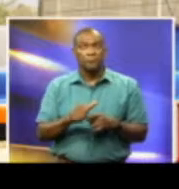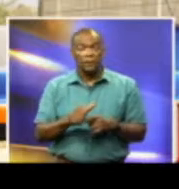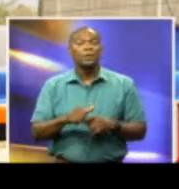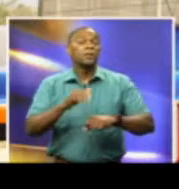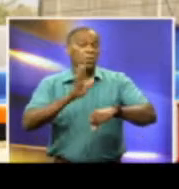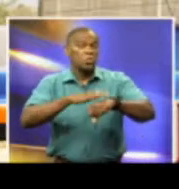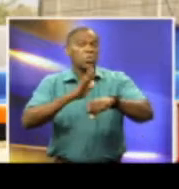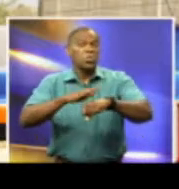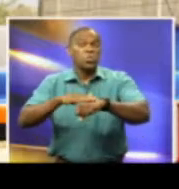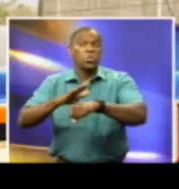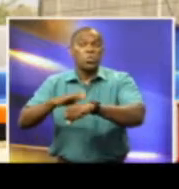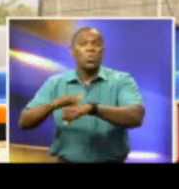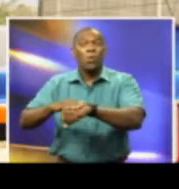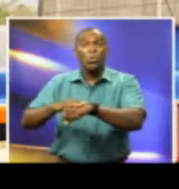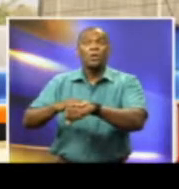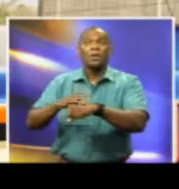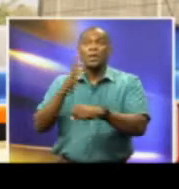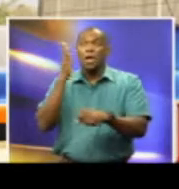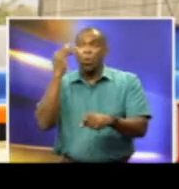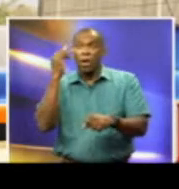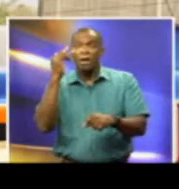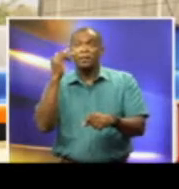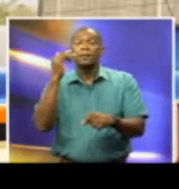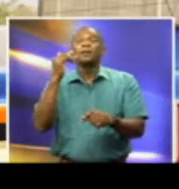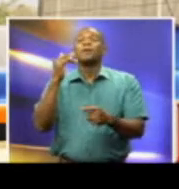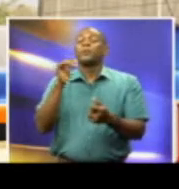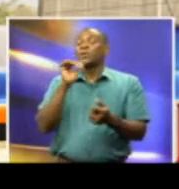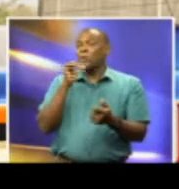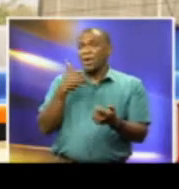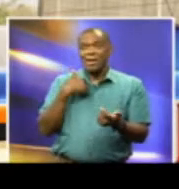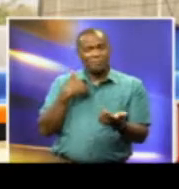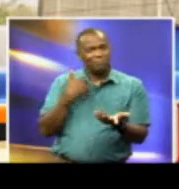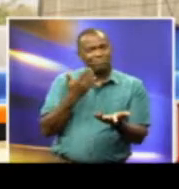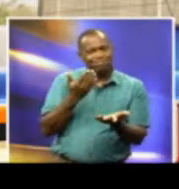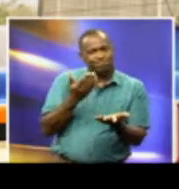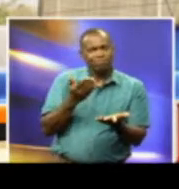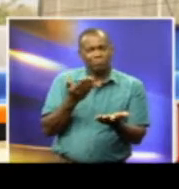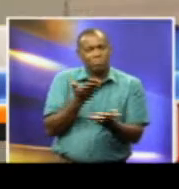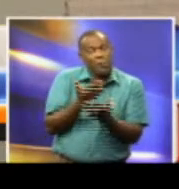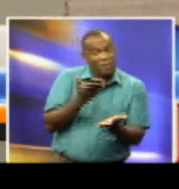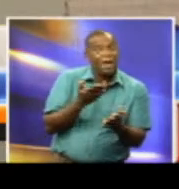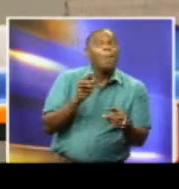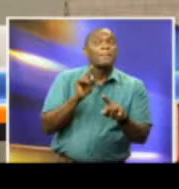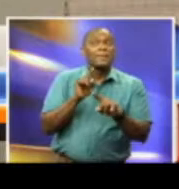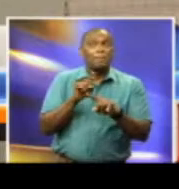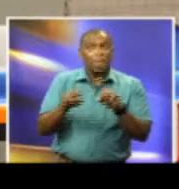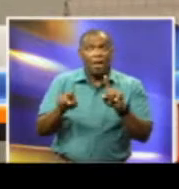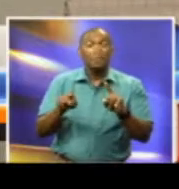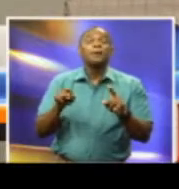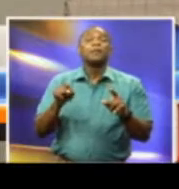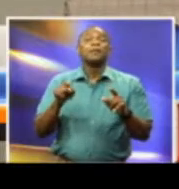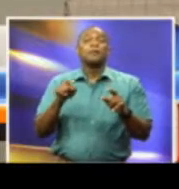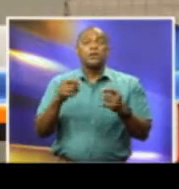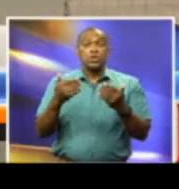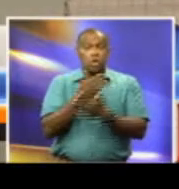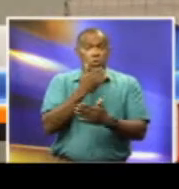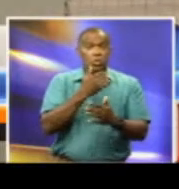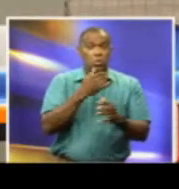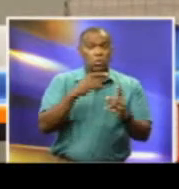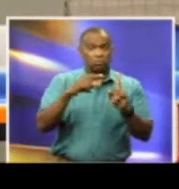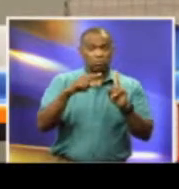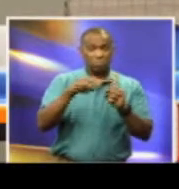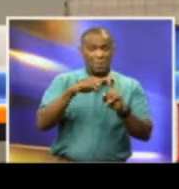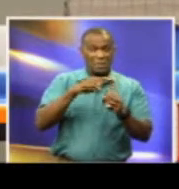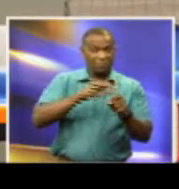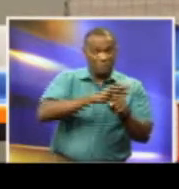warnings come on the heels of unofficial reports that non-nationals are at the center of the latest local cases. While not